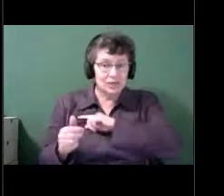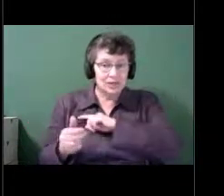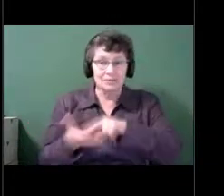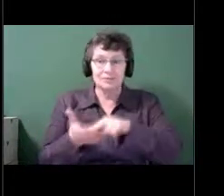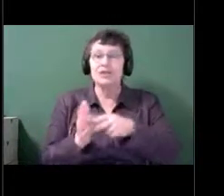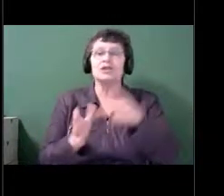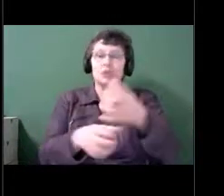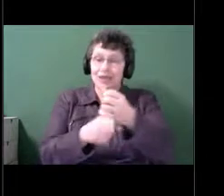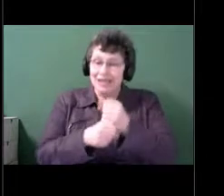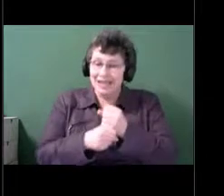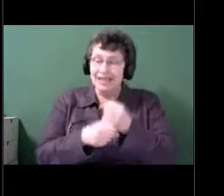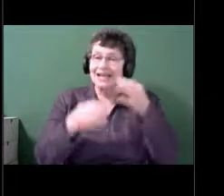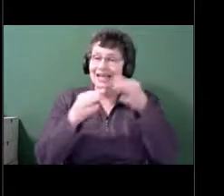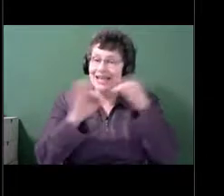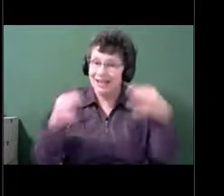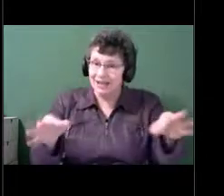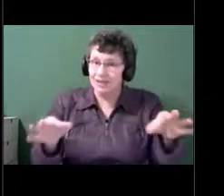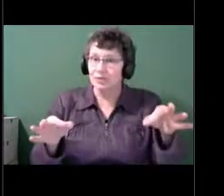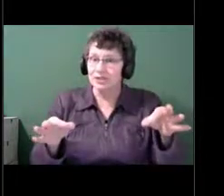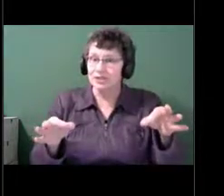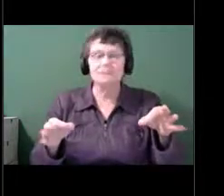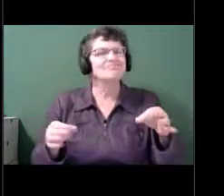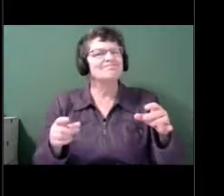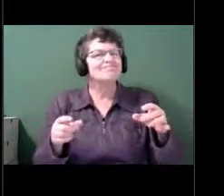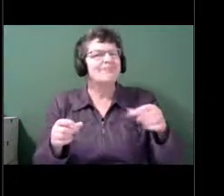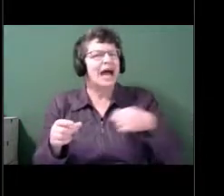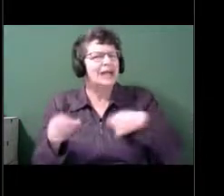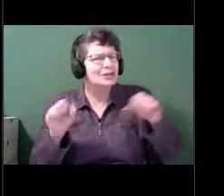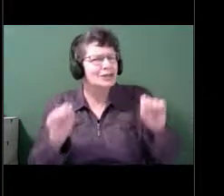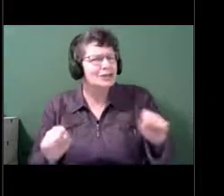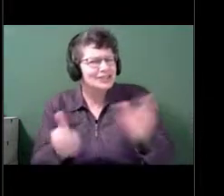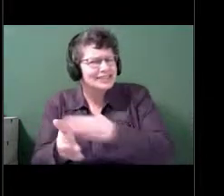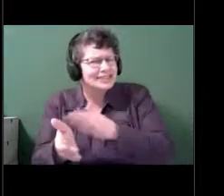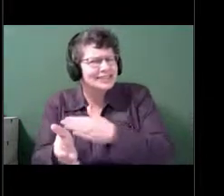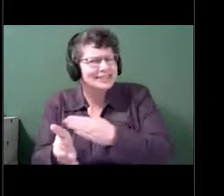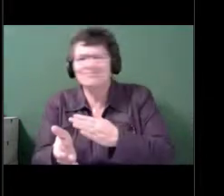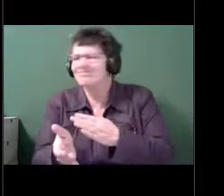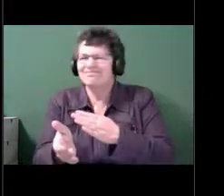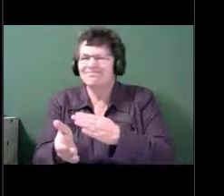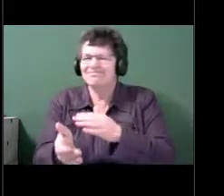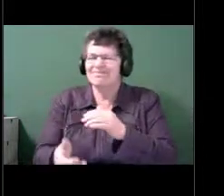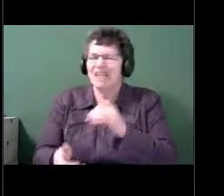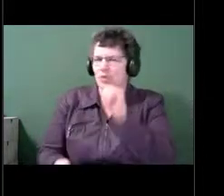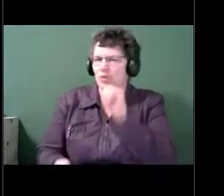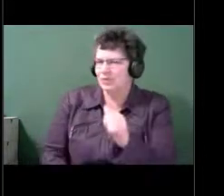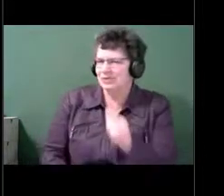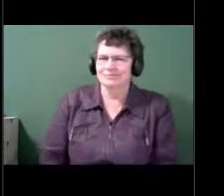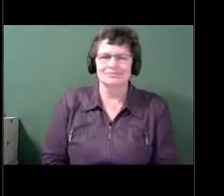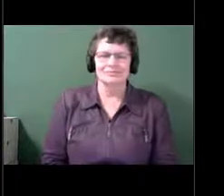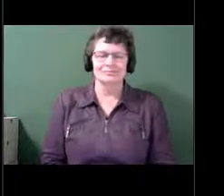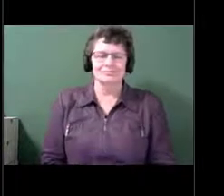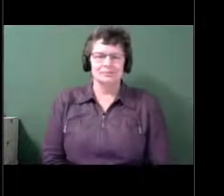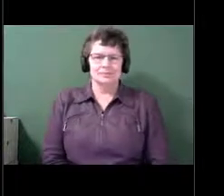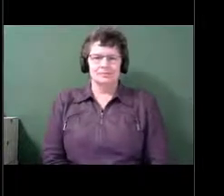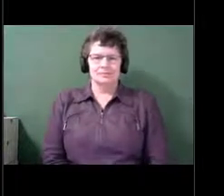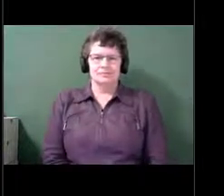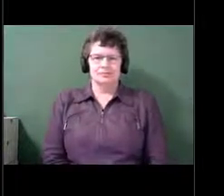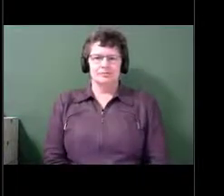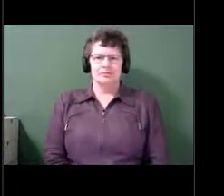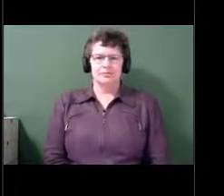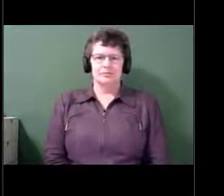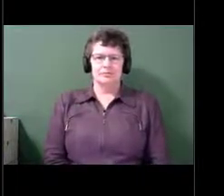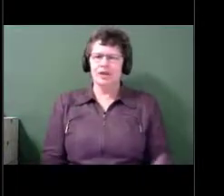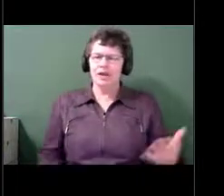Let's, let's just think about, you know, how did the senses and changes in our senses as we age actually connect